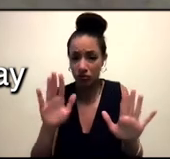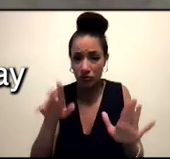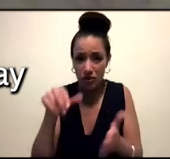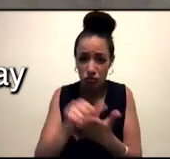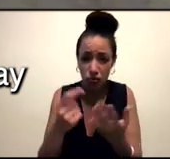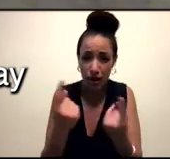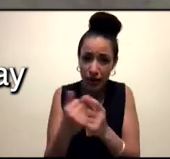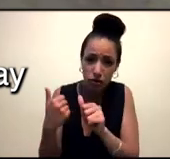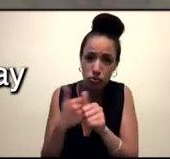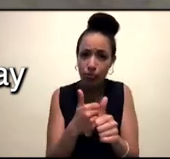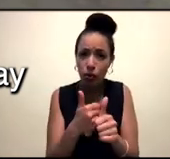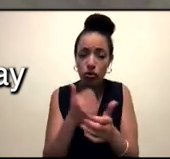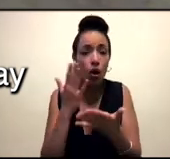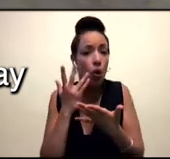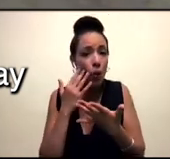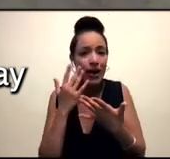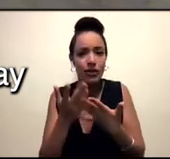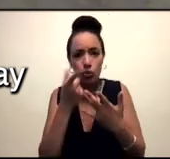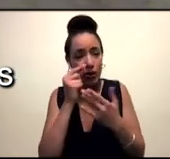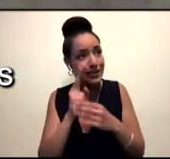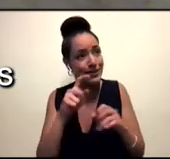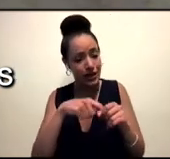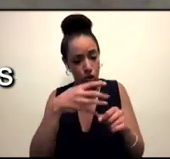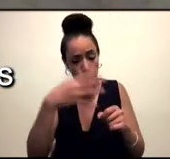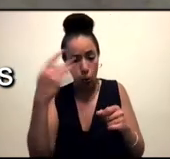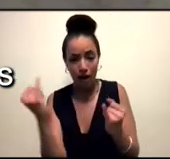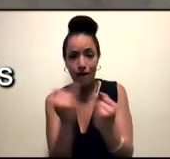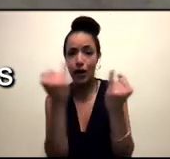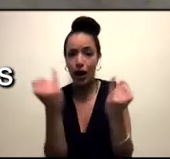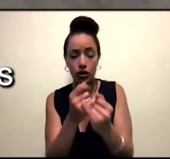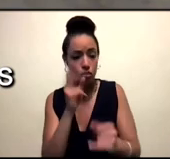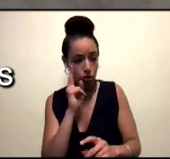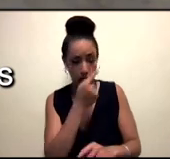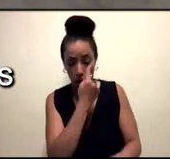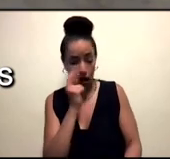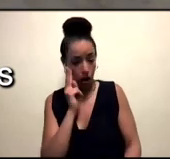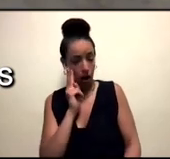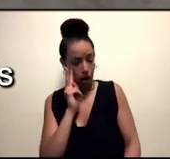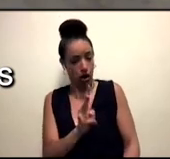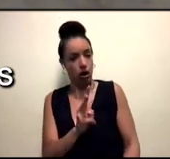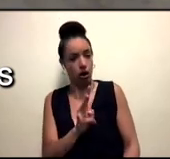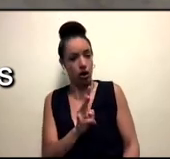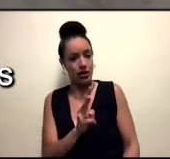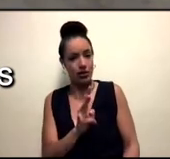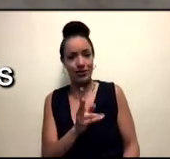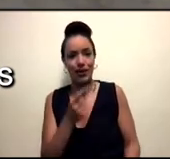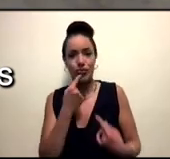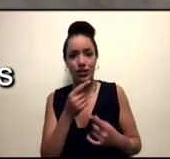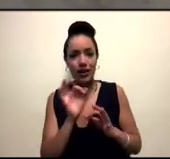such clear violence, to say nothing, even if you don't have the right things to say, to direct people in the right direction is the appropriate thing to do.